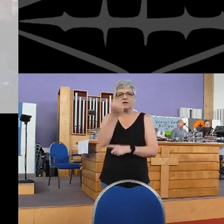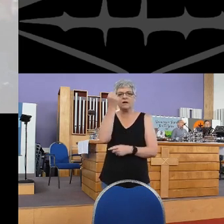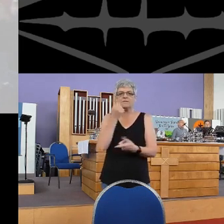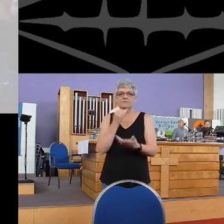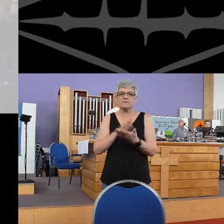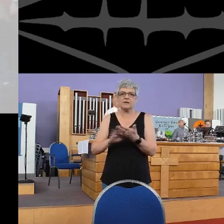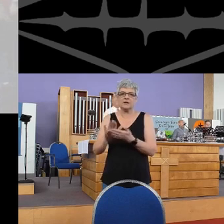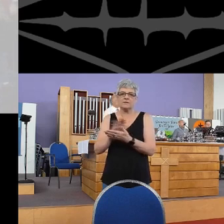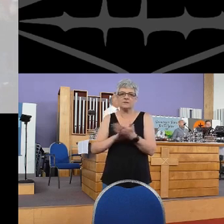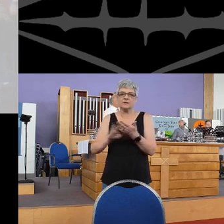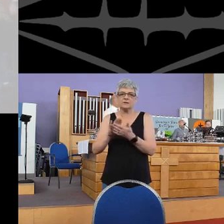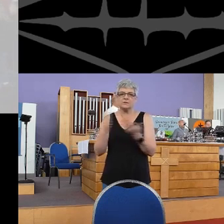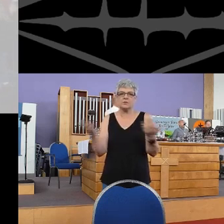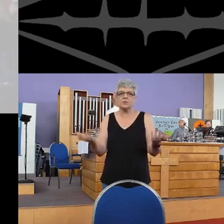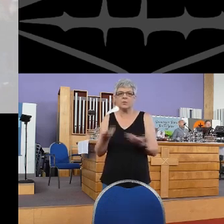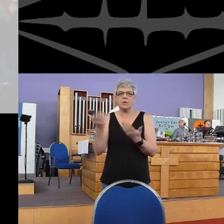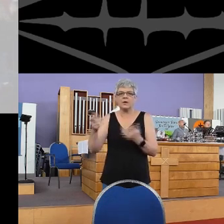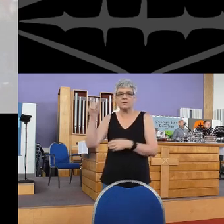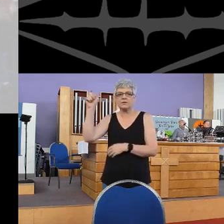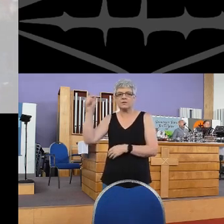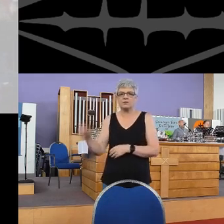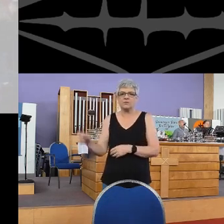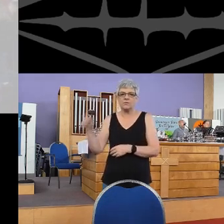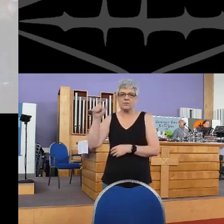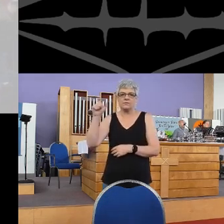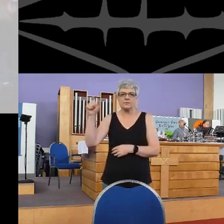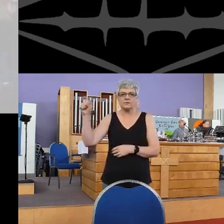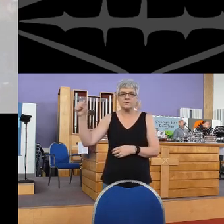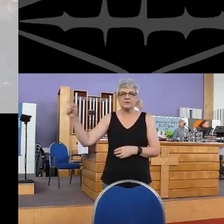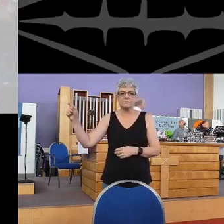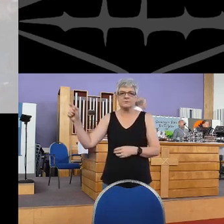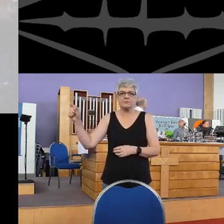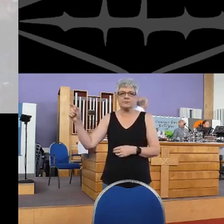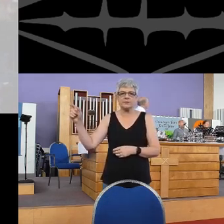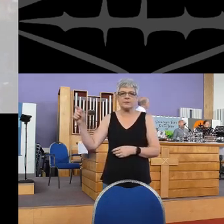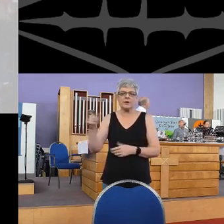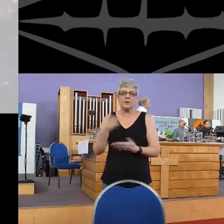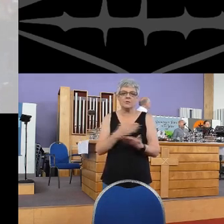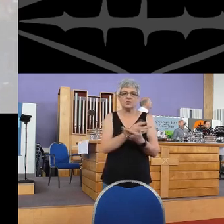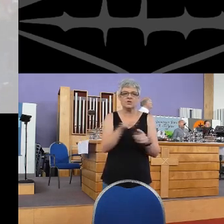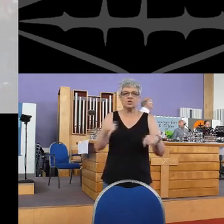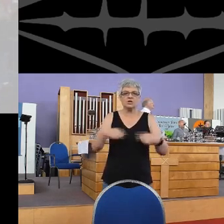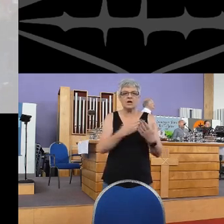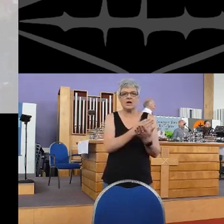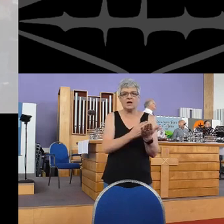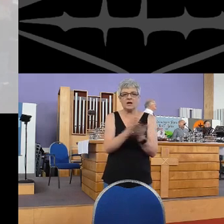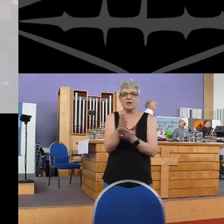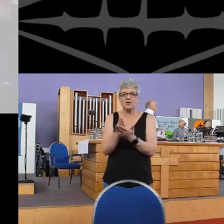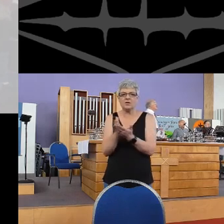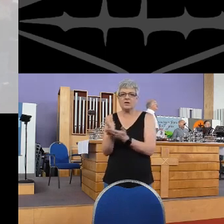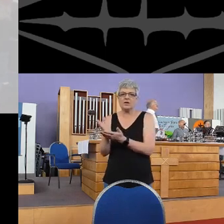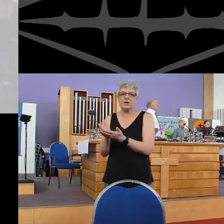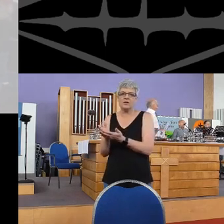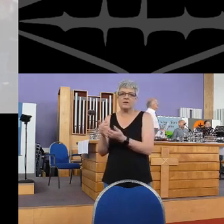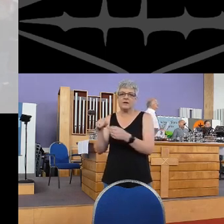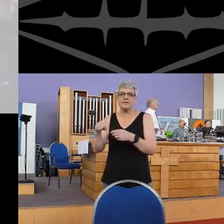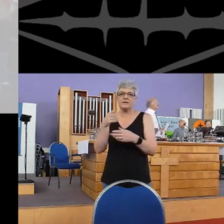forgive this at the cross So we share